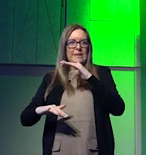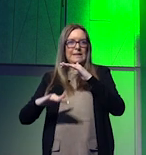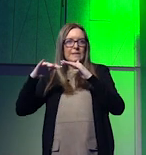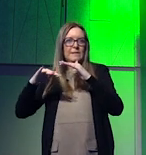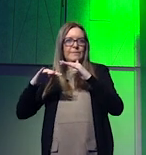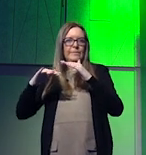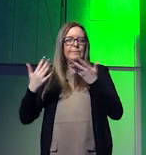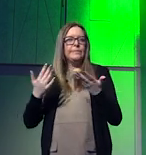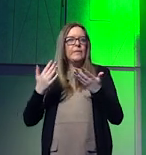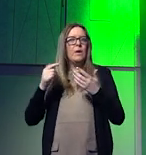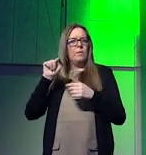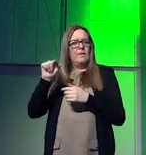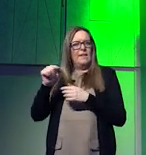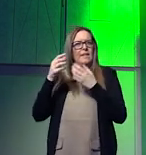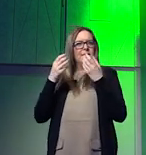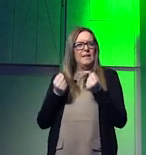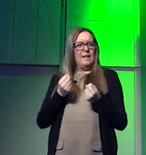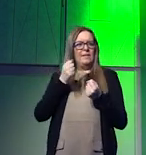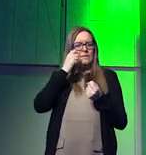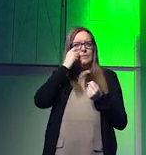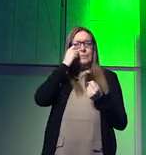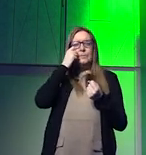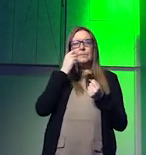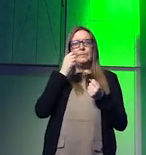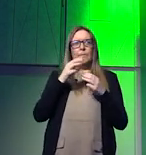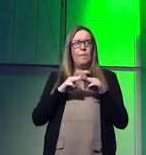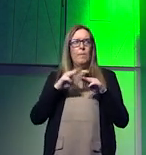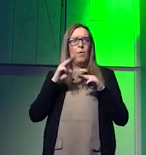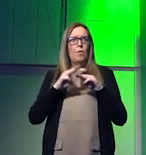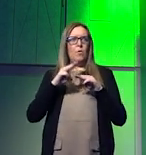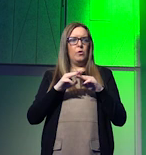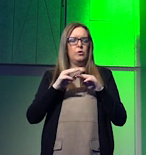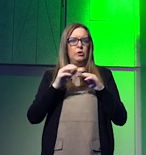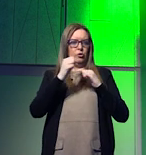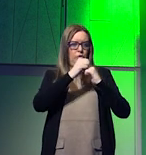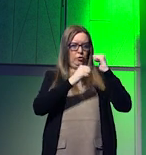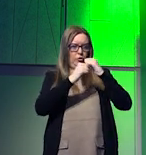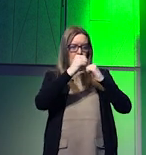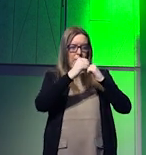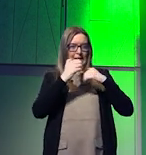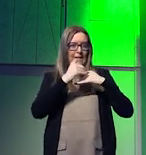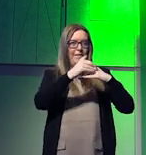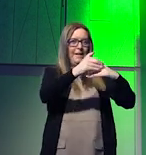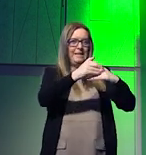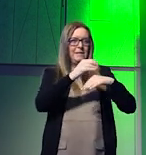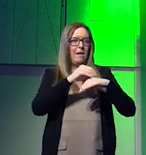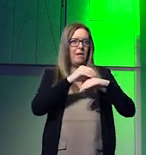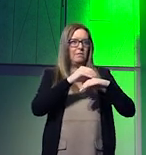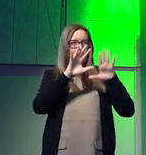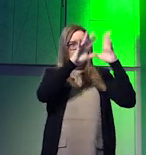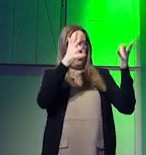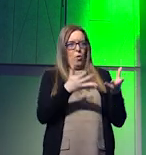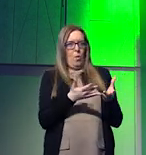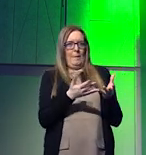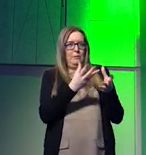which obviously has a much wider much more structural effect on the global resource base